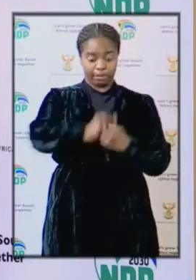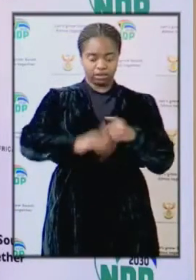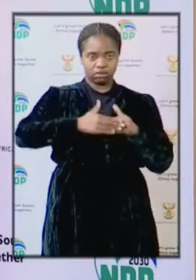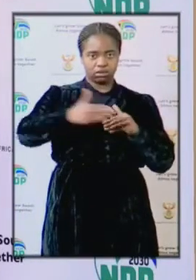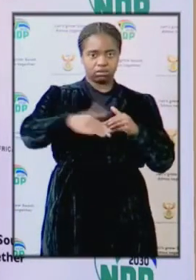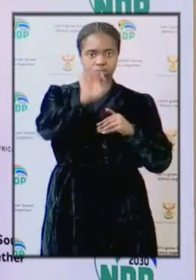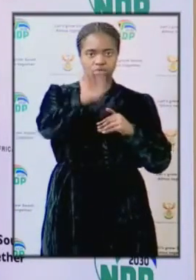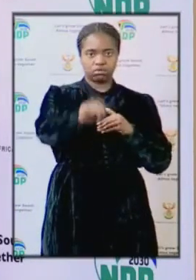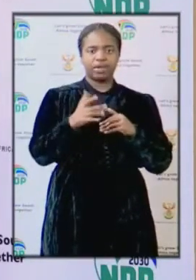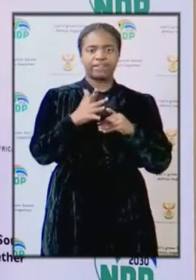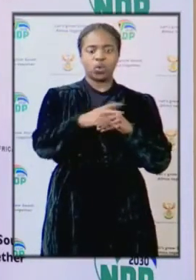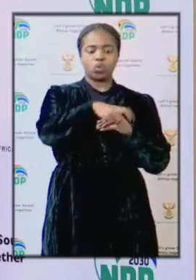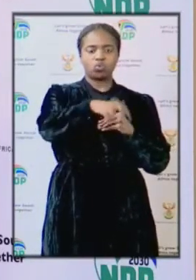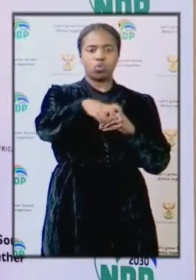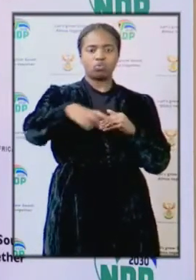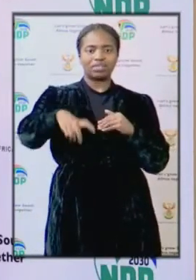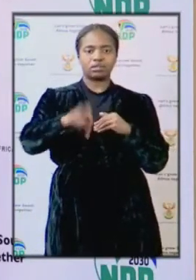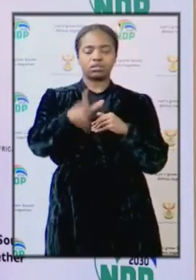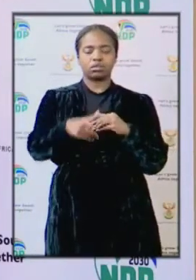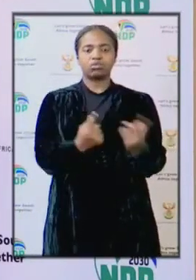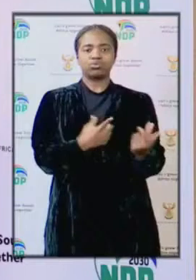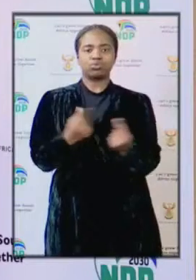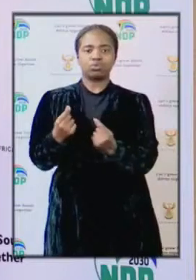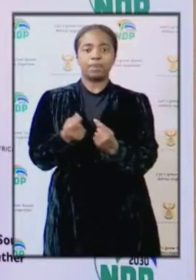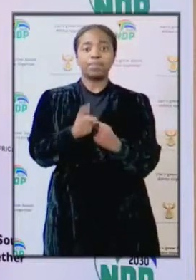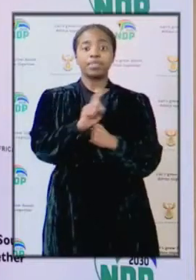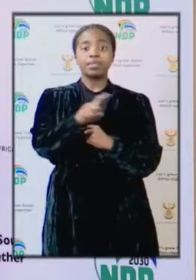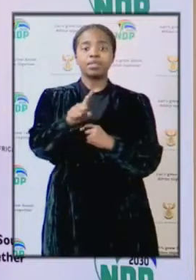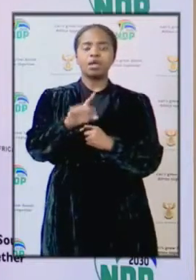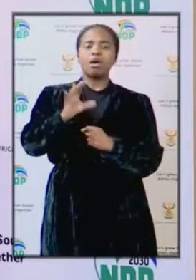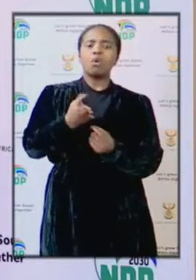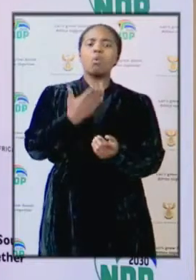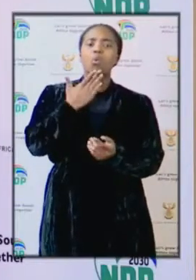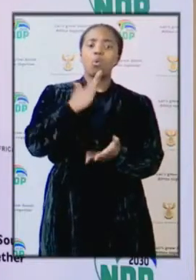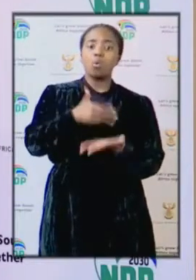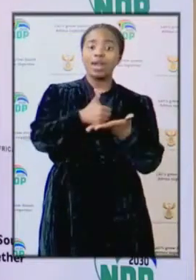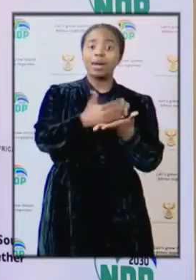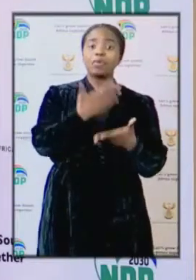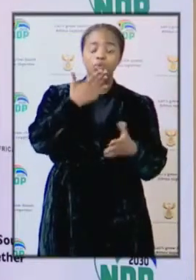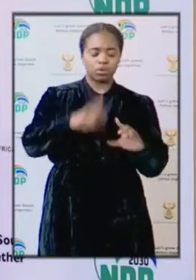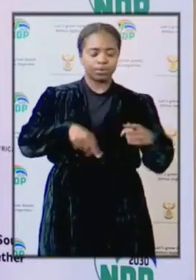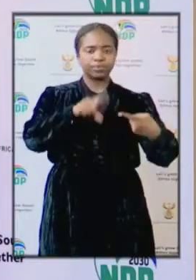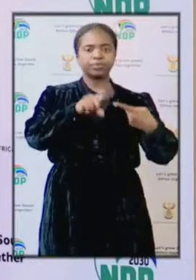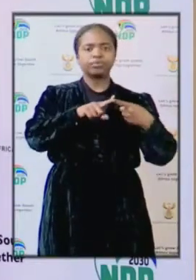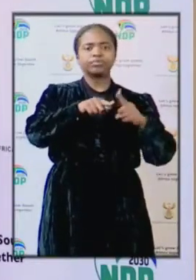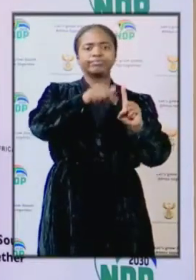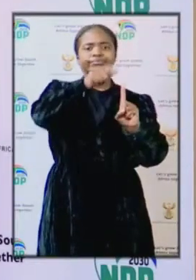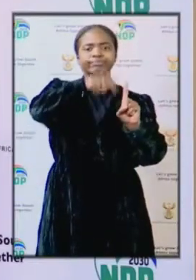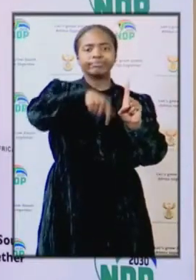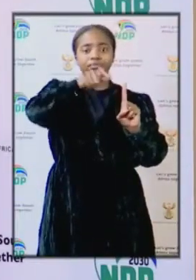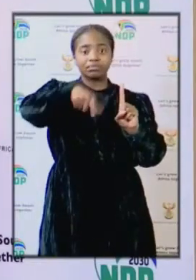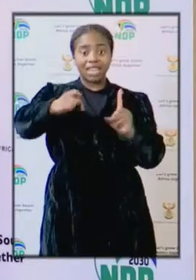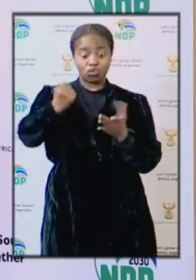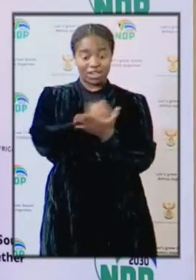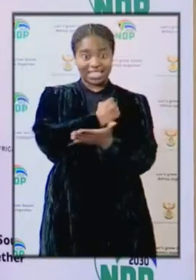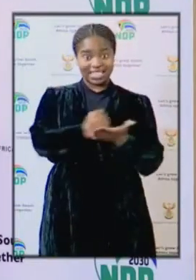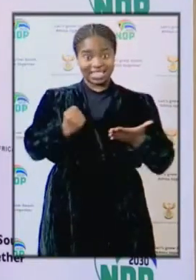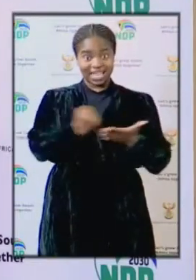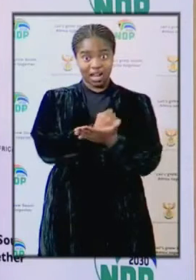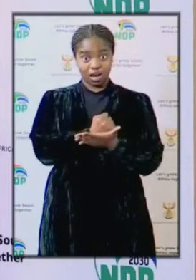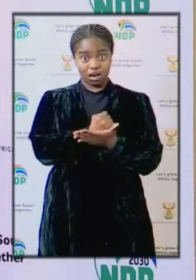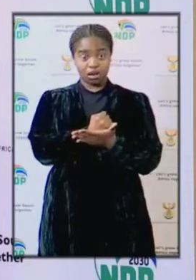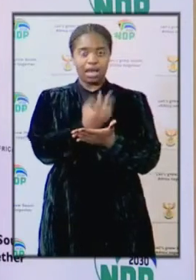for the tourist guide. The beneficiary of this scheme will include tour guides who are registered with the